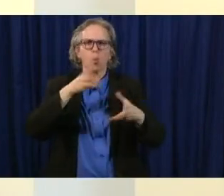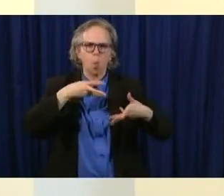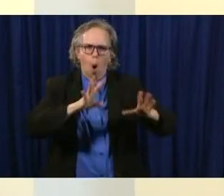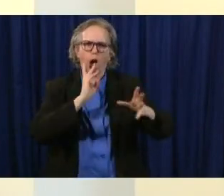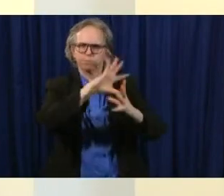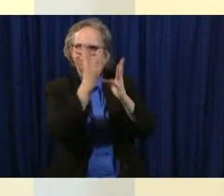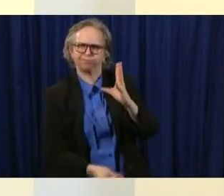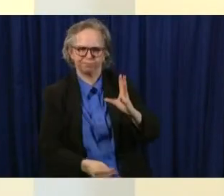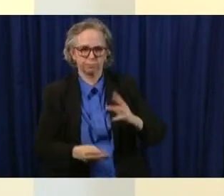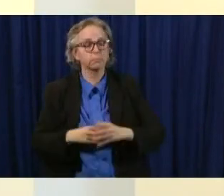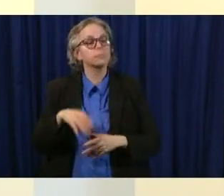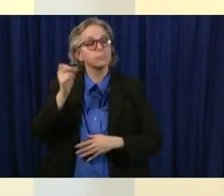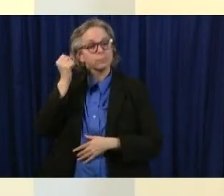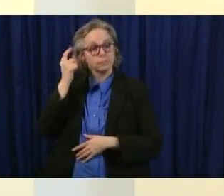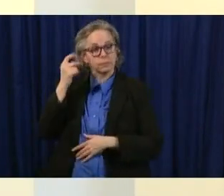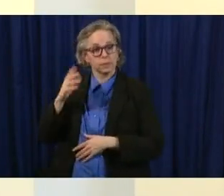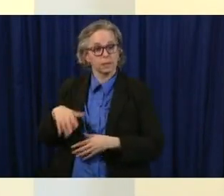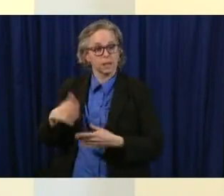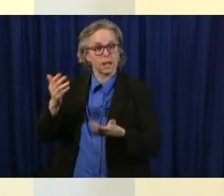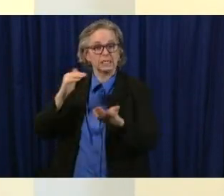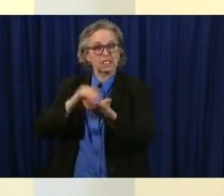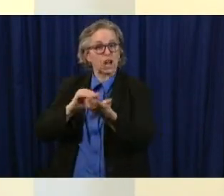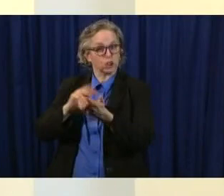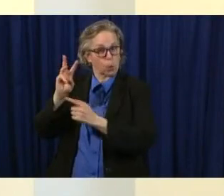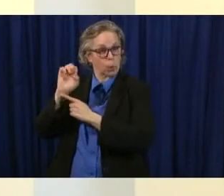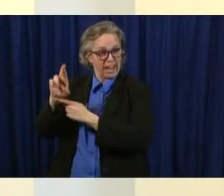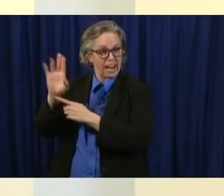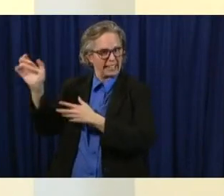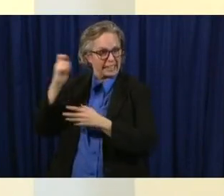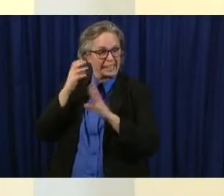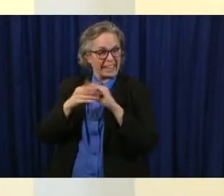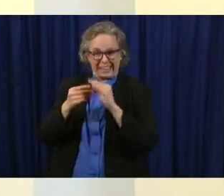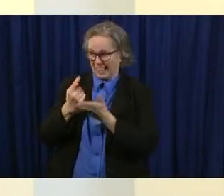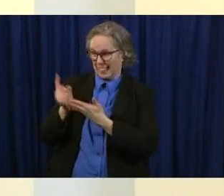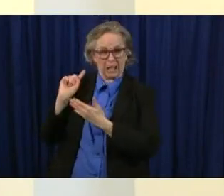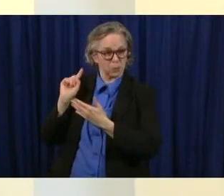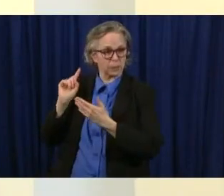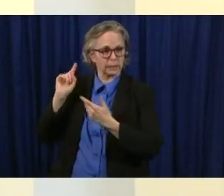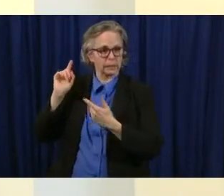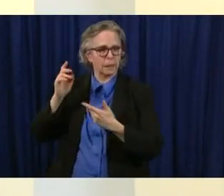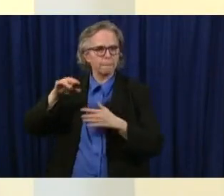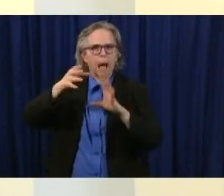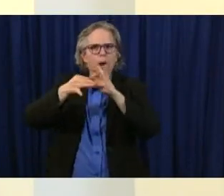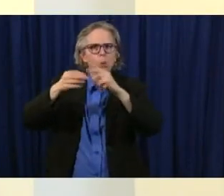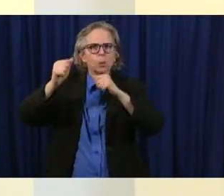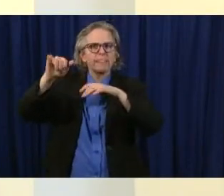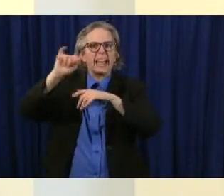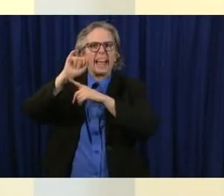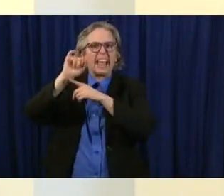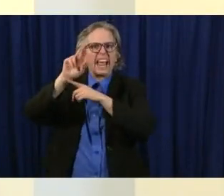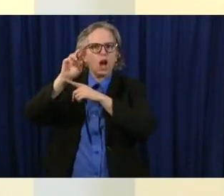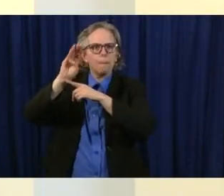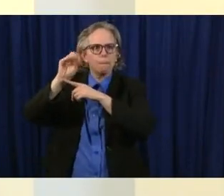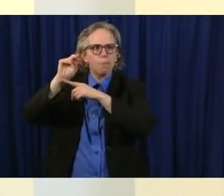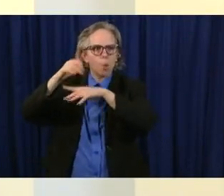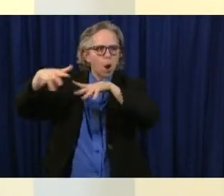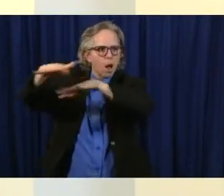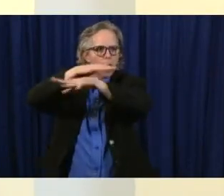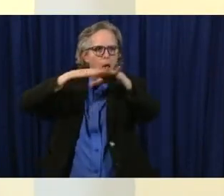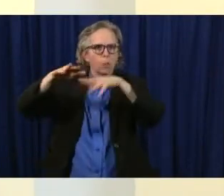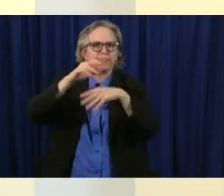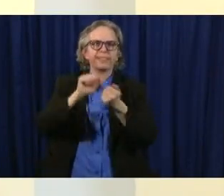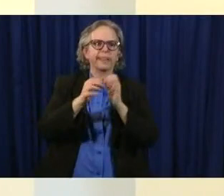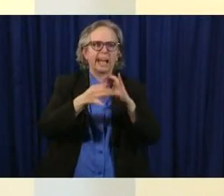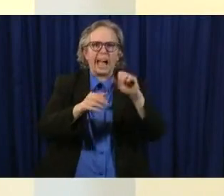is about air circulation we have seen some studies that talk about coronavirus in the air and some very simple things you can do